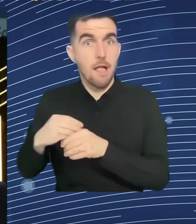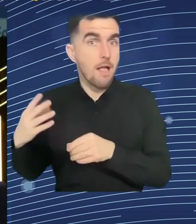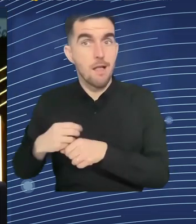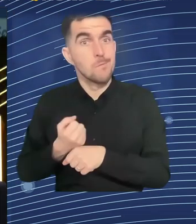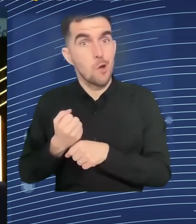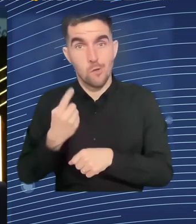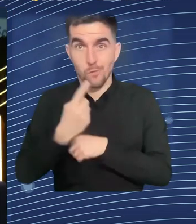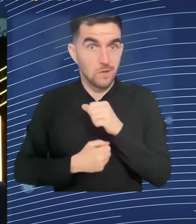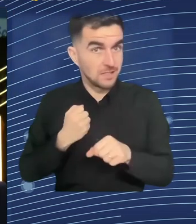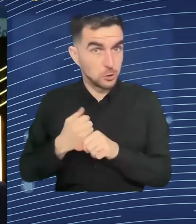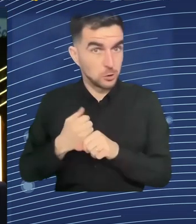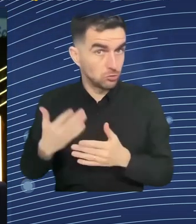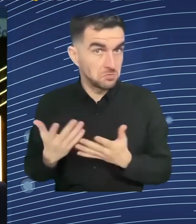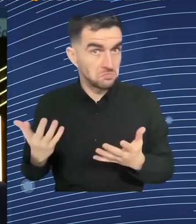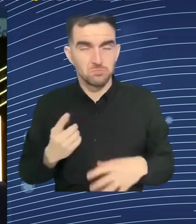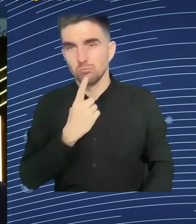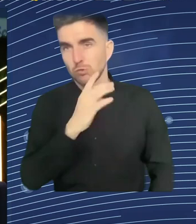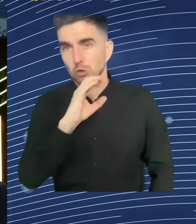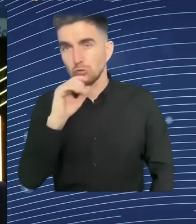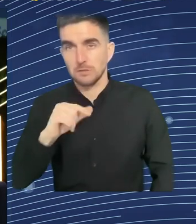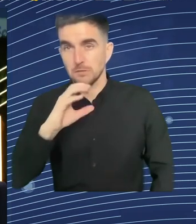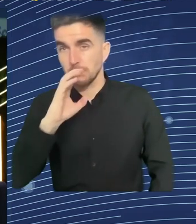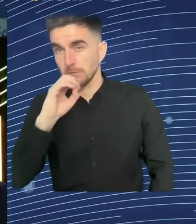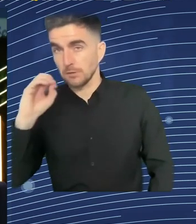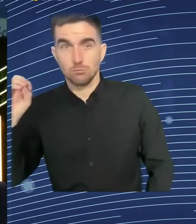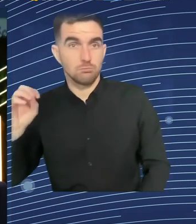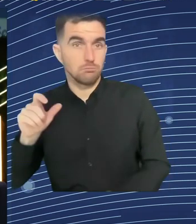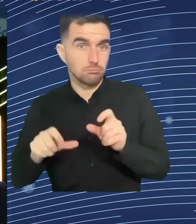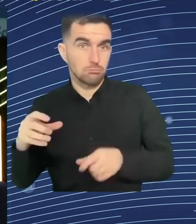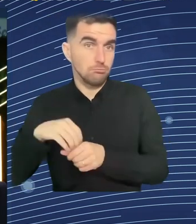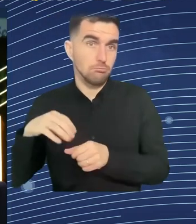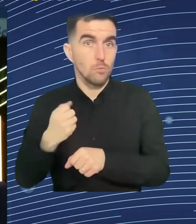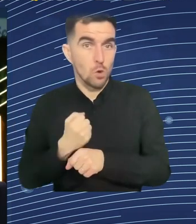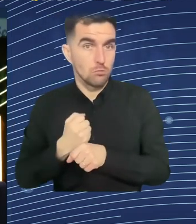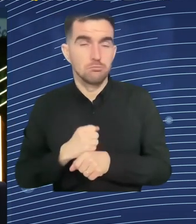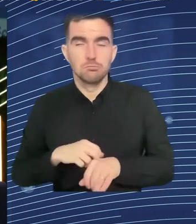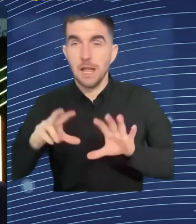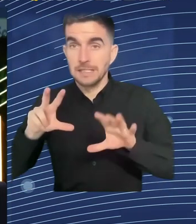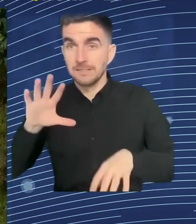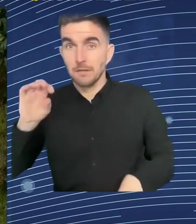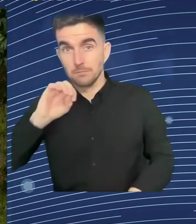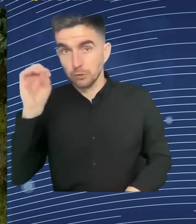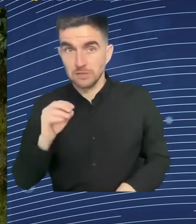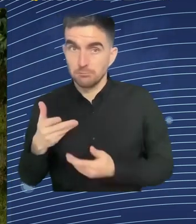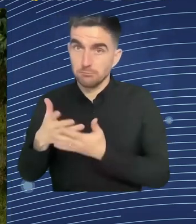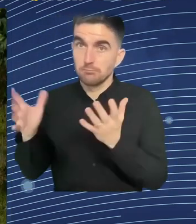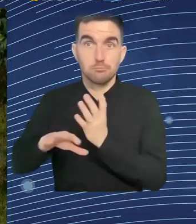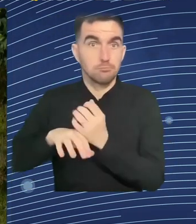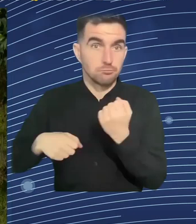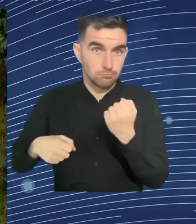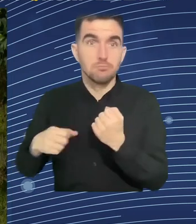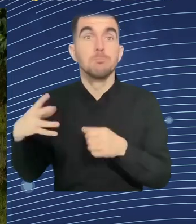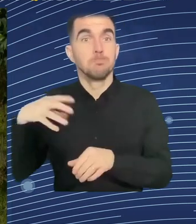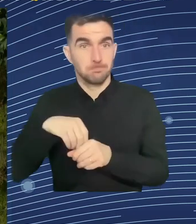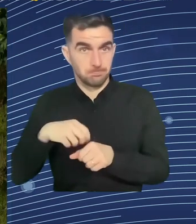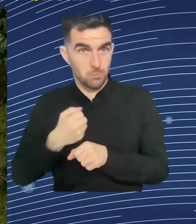impressive also that they retain jobs. Now the European Union will probably have to up and re-skill, let's say, millions of people. Quite a task. Can you try